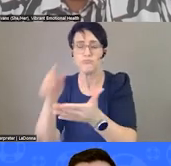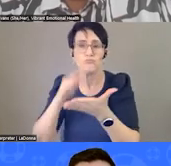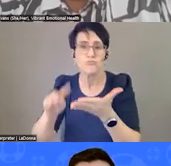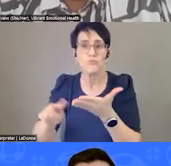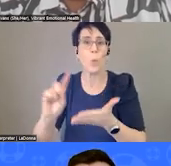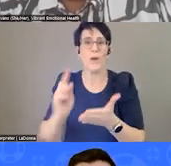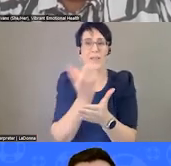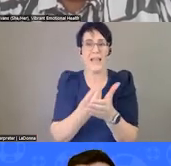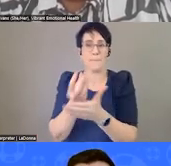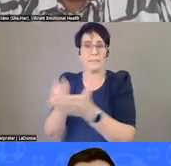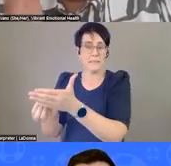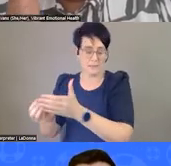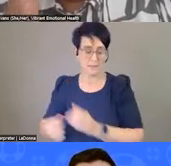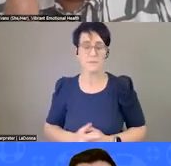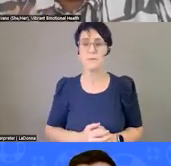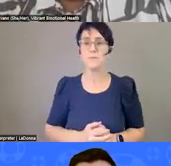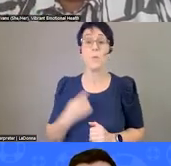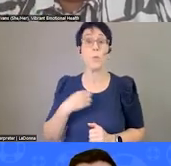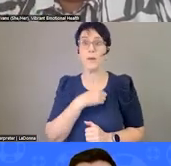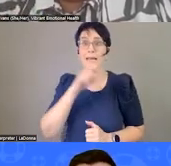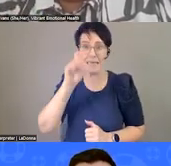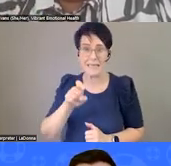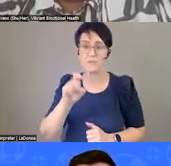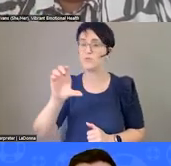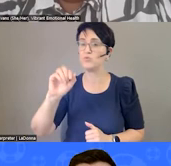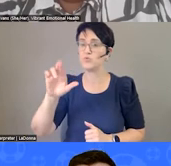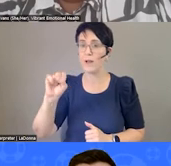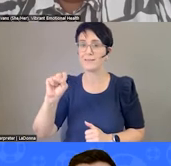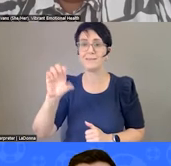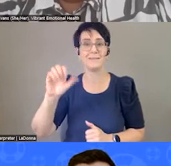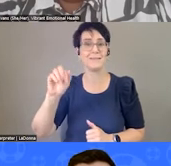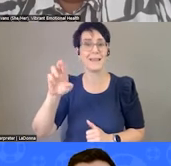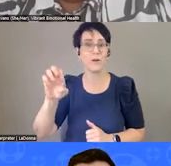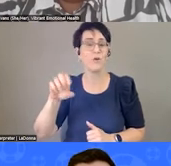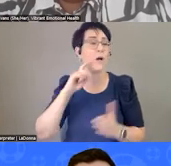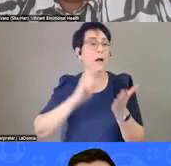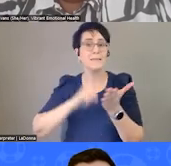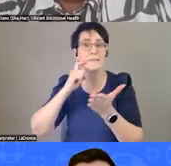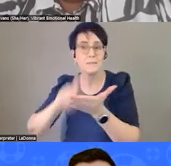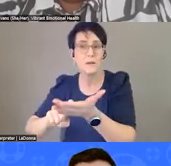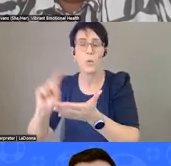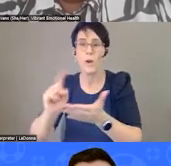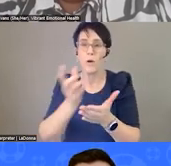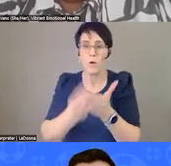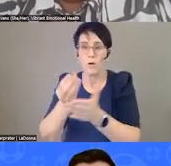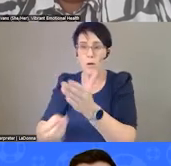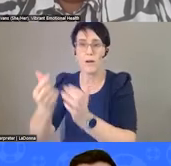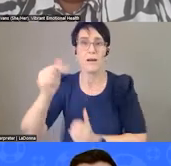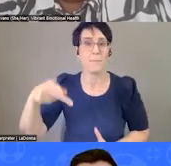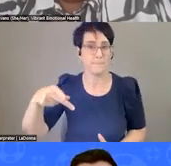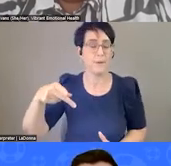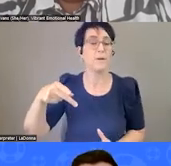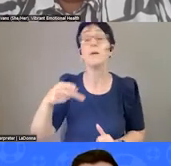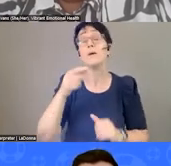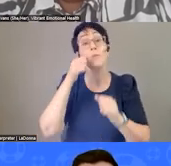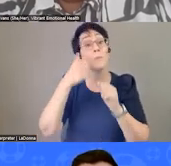I think more, you know, we all need to be doing this in our crisis care, especially since every decision to use a crisis service